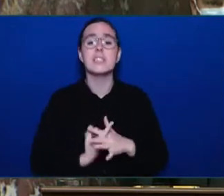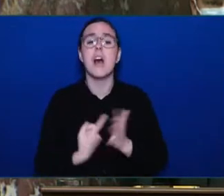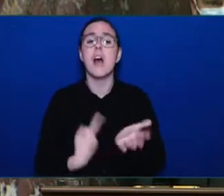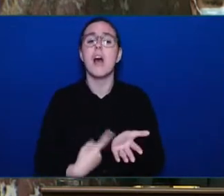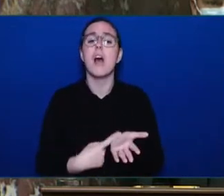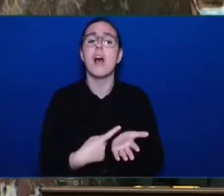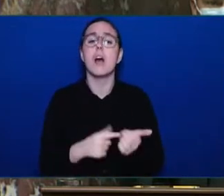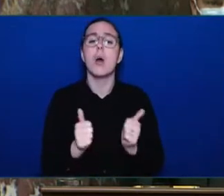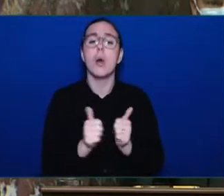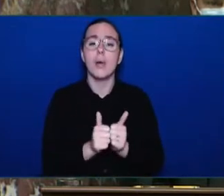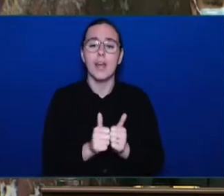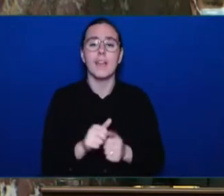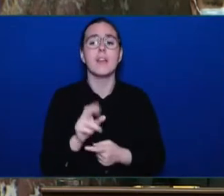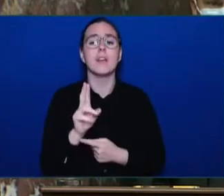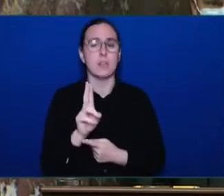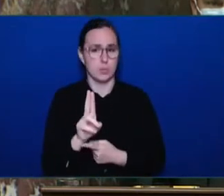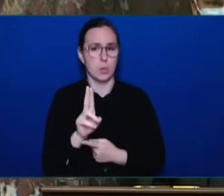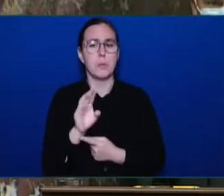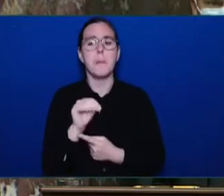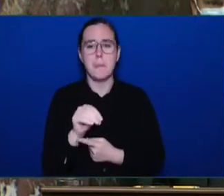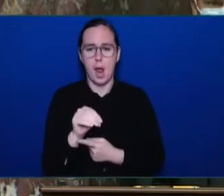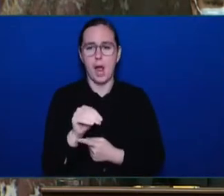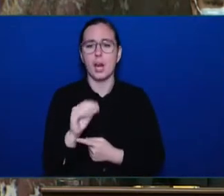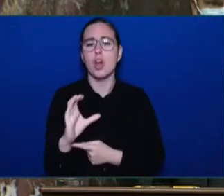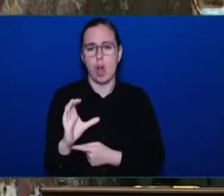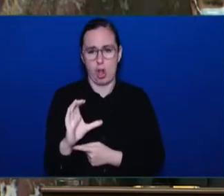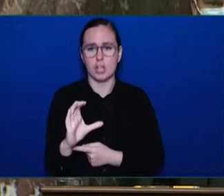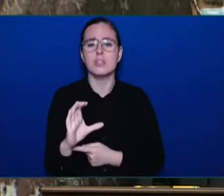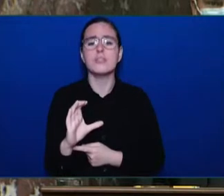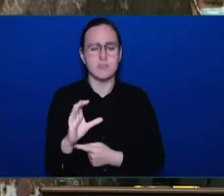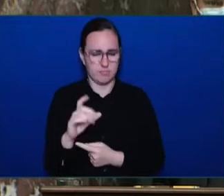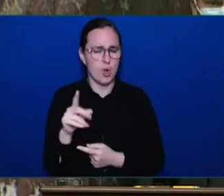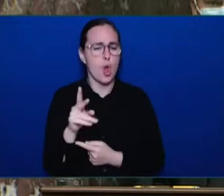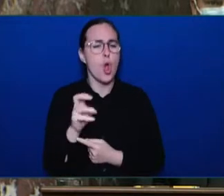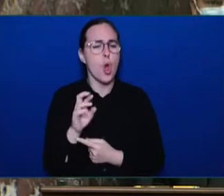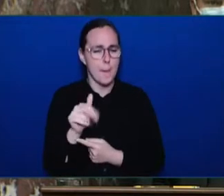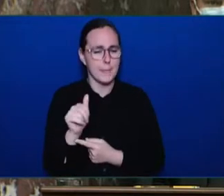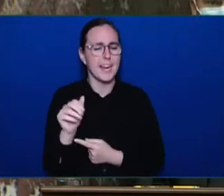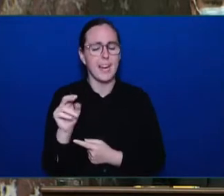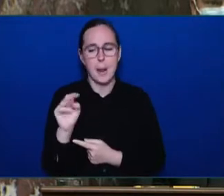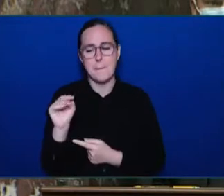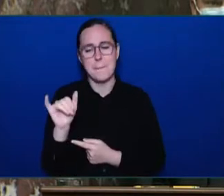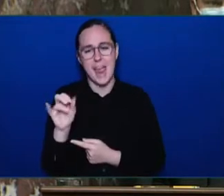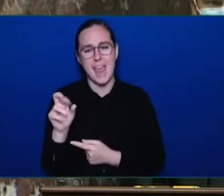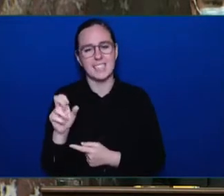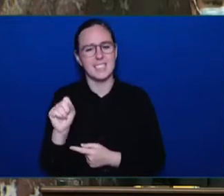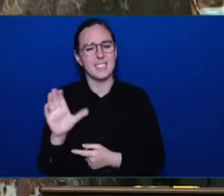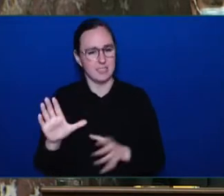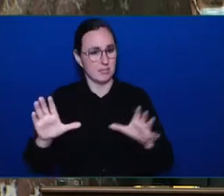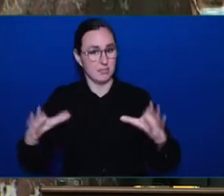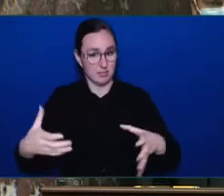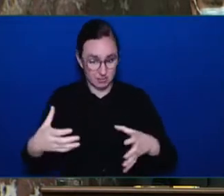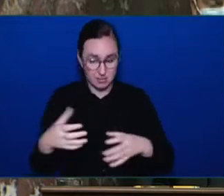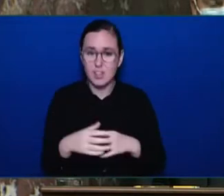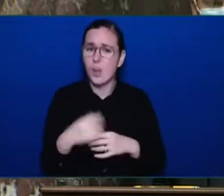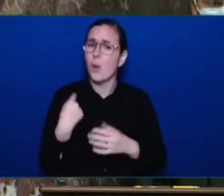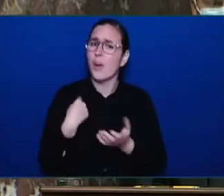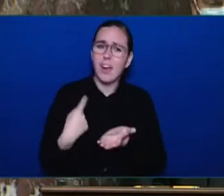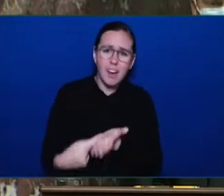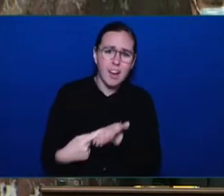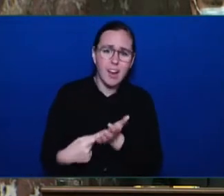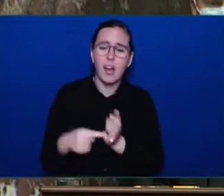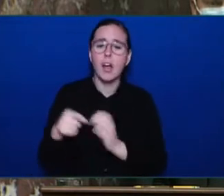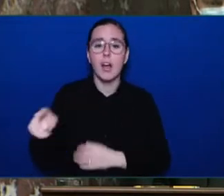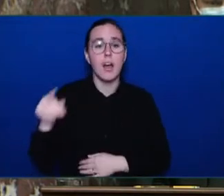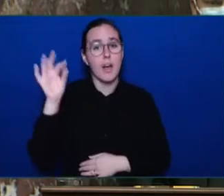Canada and he agreed that action was needed. Mr. Speaker, it is not... Mr.